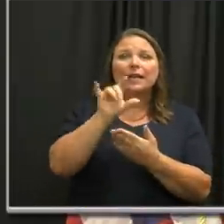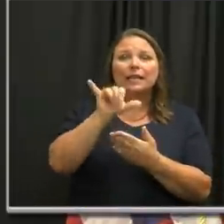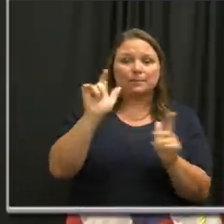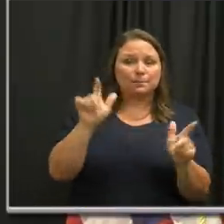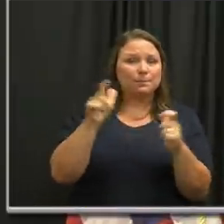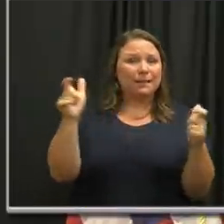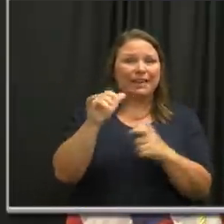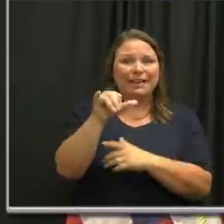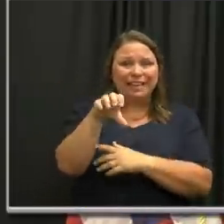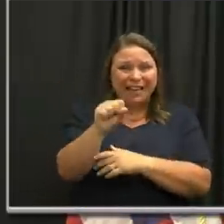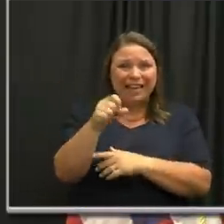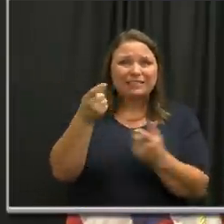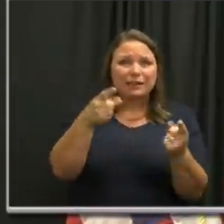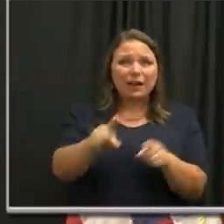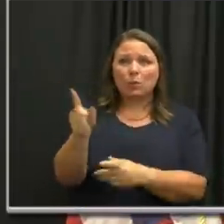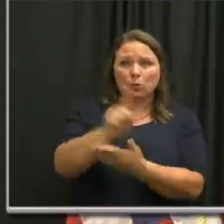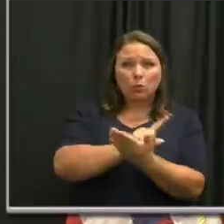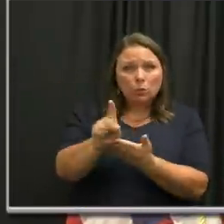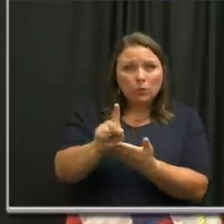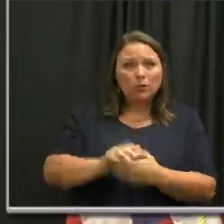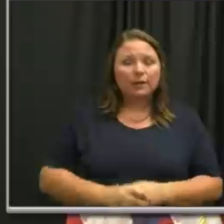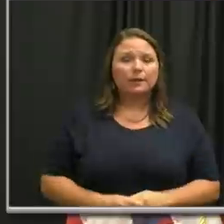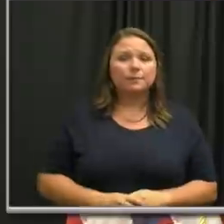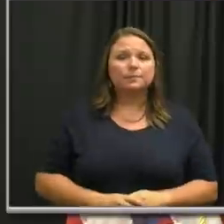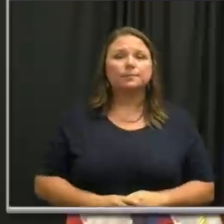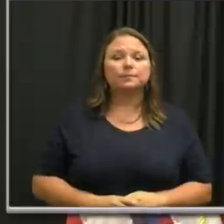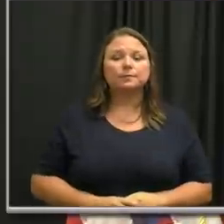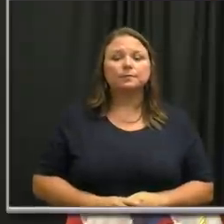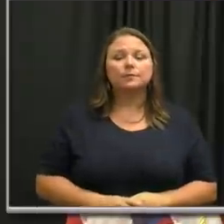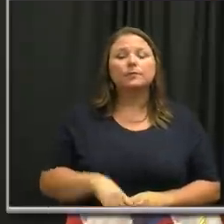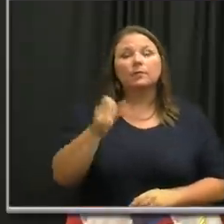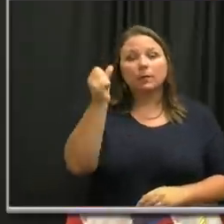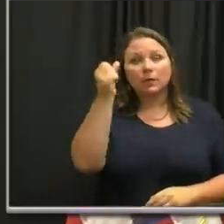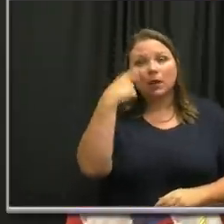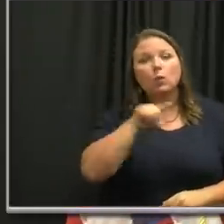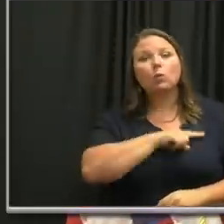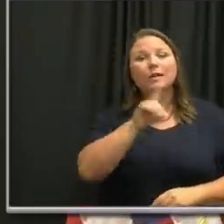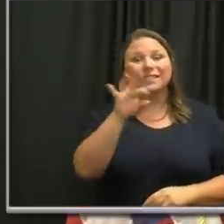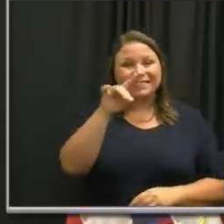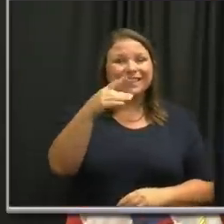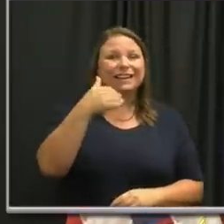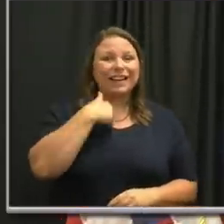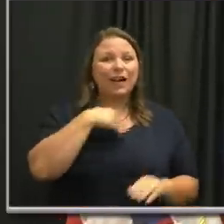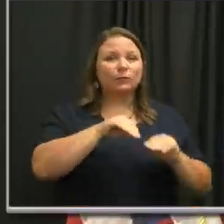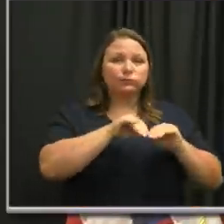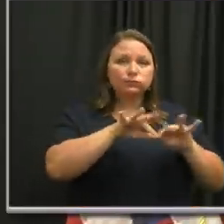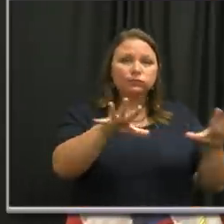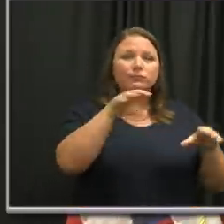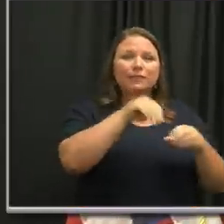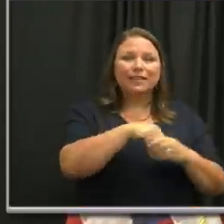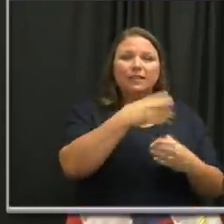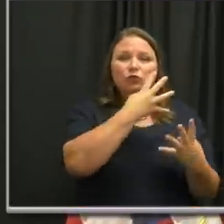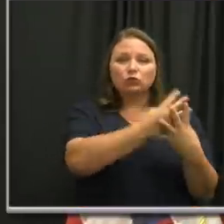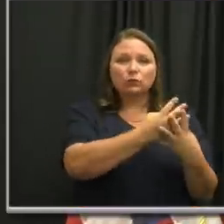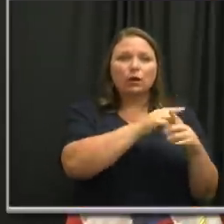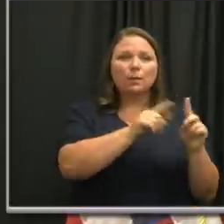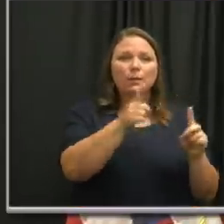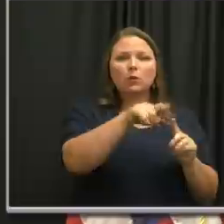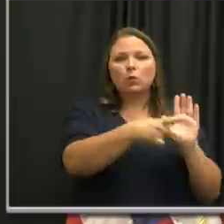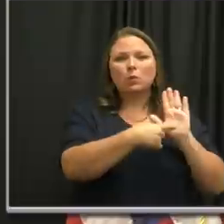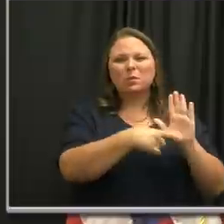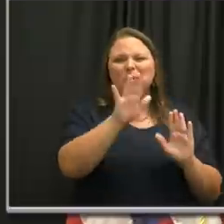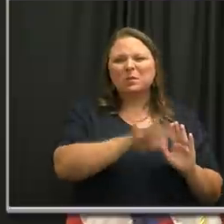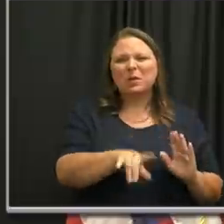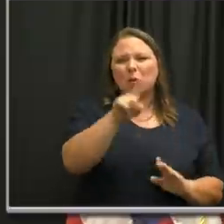count we've reported in one week. Now, we did have an outbreak in the Davidson County Jail. However, these cases represent